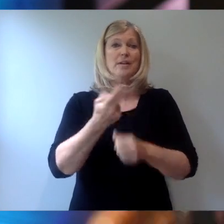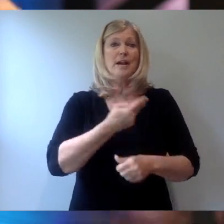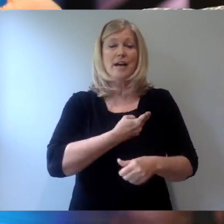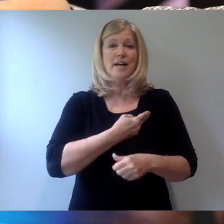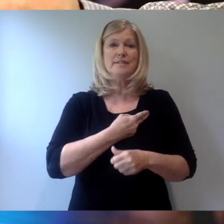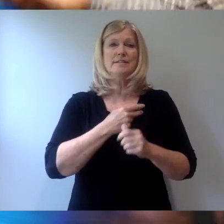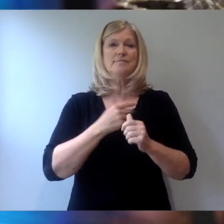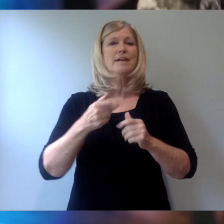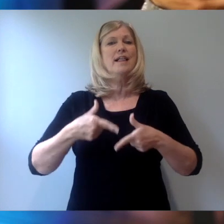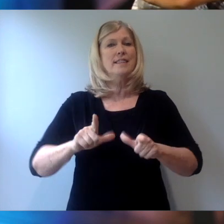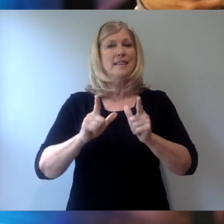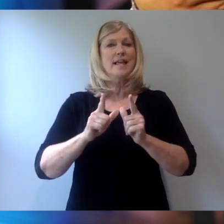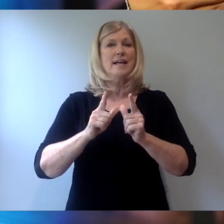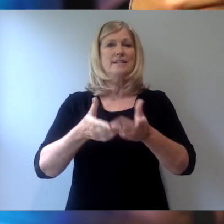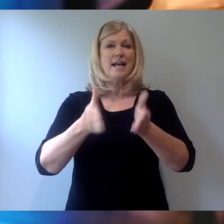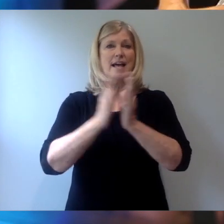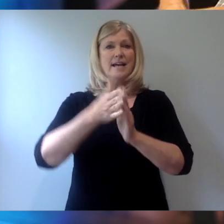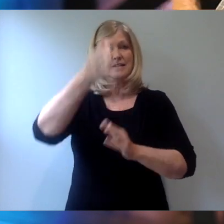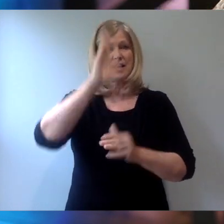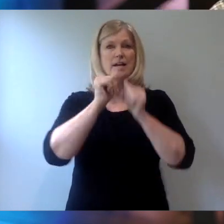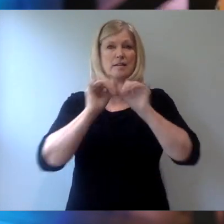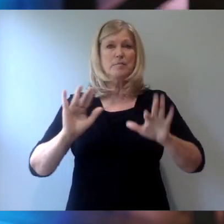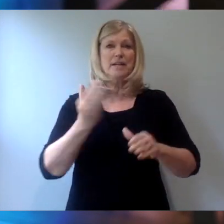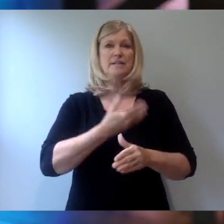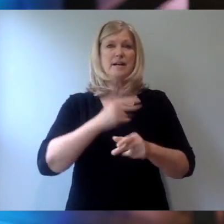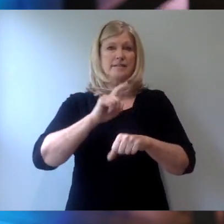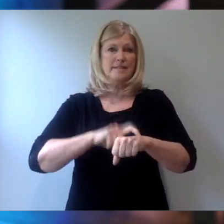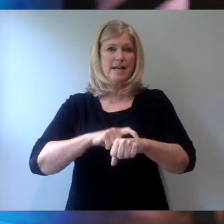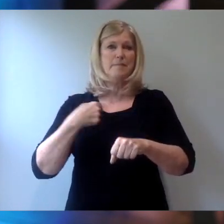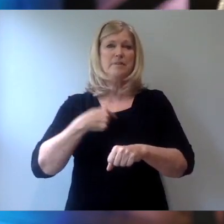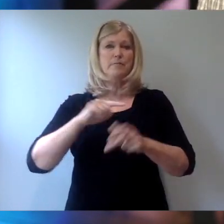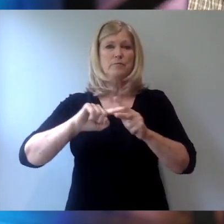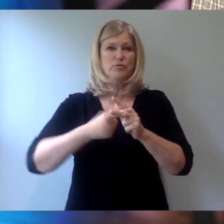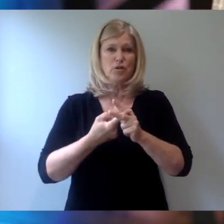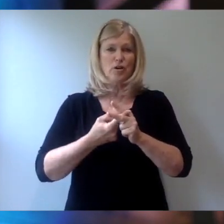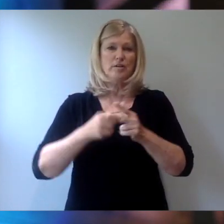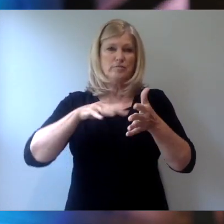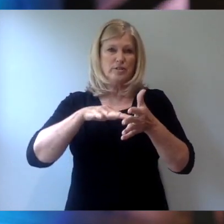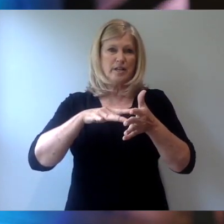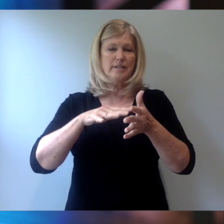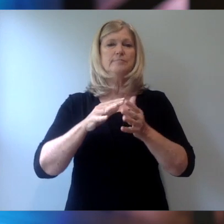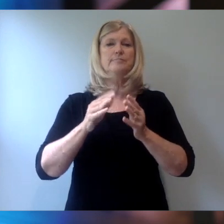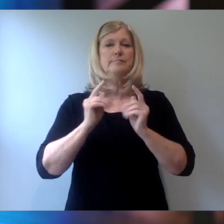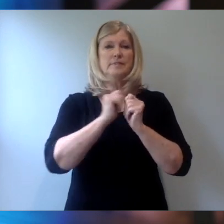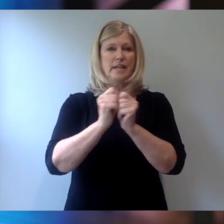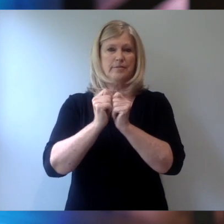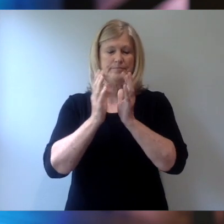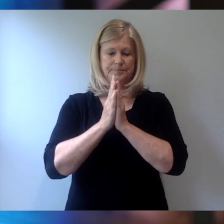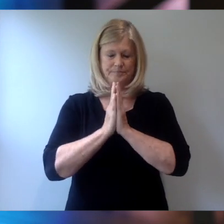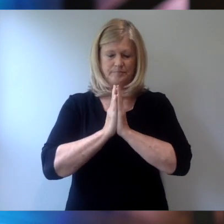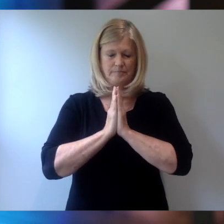together. So let's bow and ask God to bless our time, and then we will jump in and we'll study together. Let's pray.